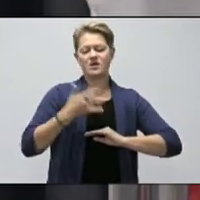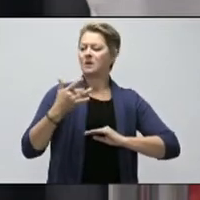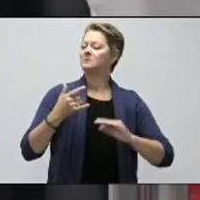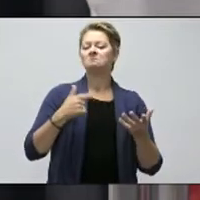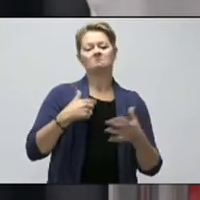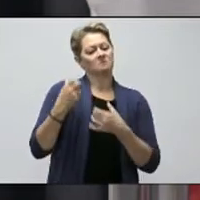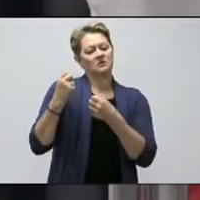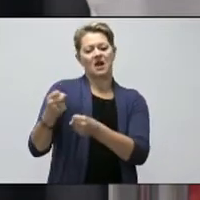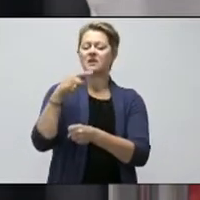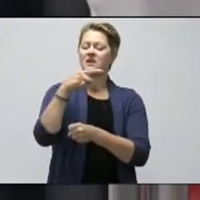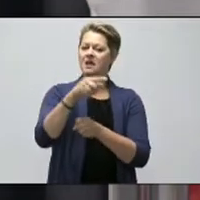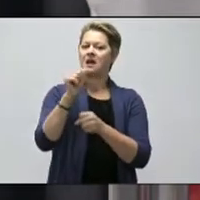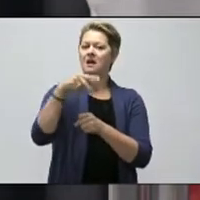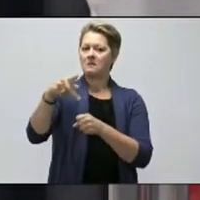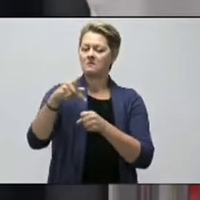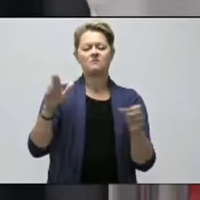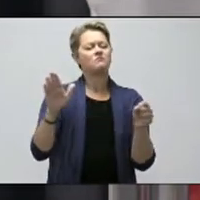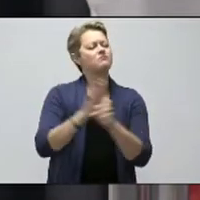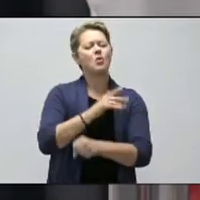that others do as well.